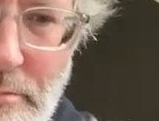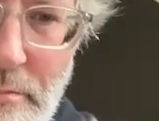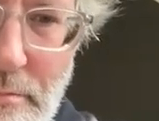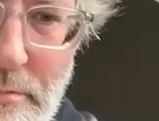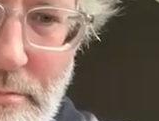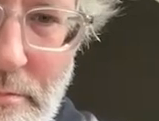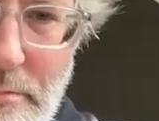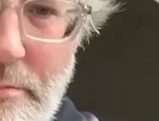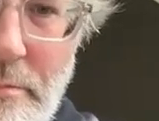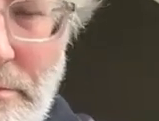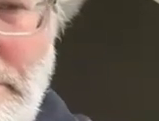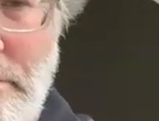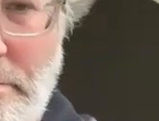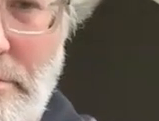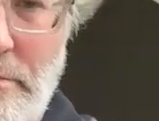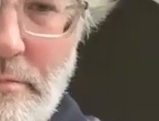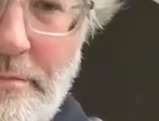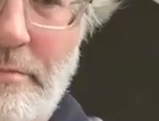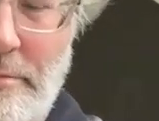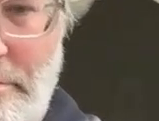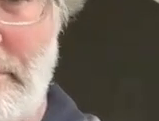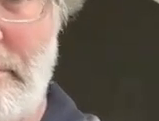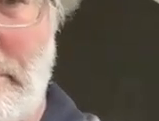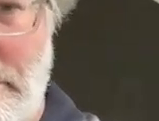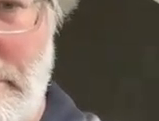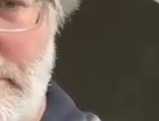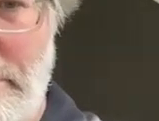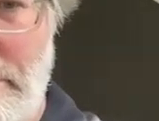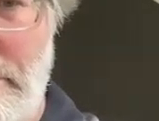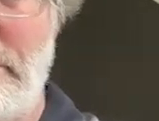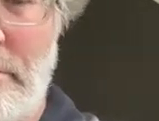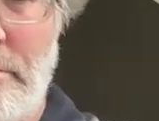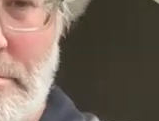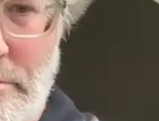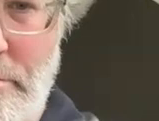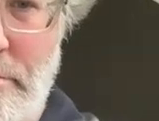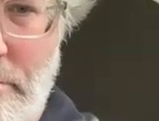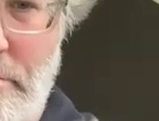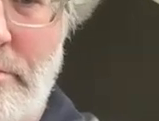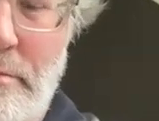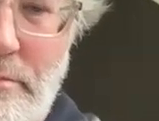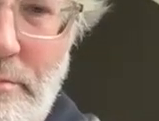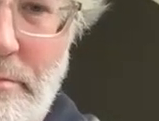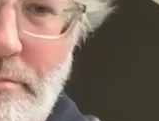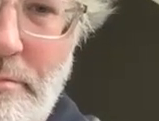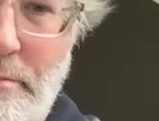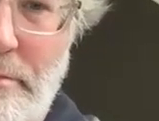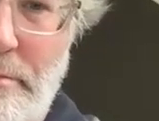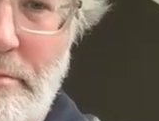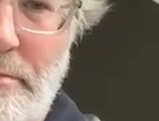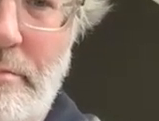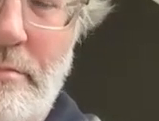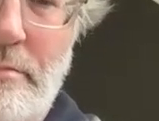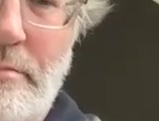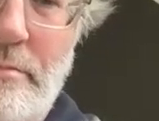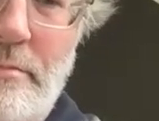something so we're not going to look at your brand and you know separate it out into silos like oh well i don't really